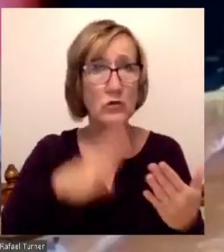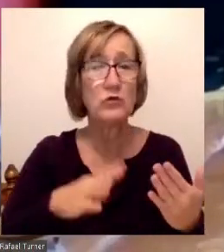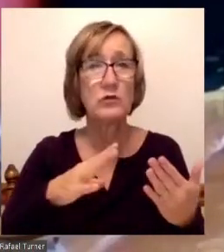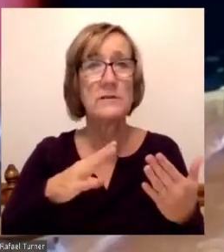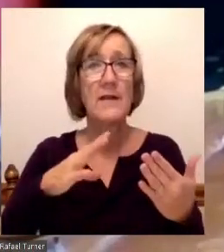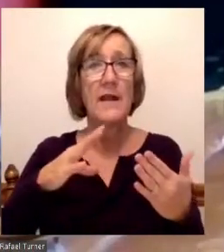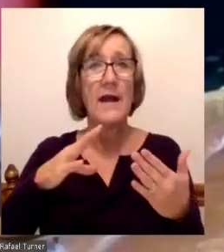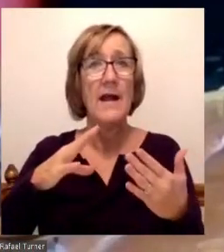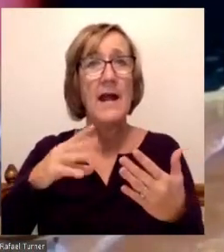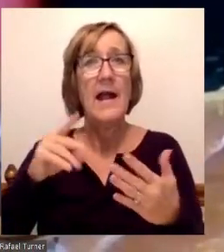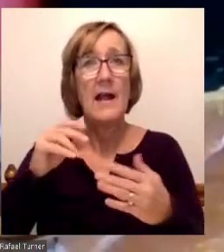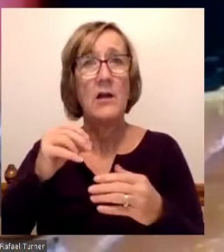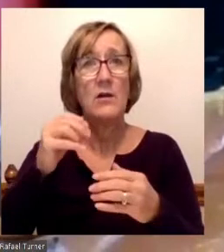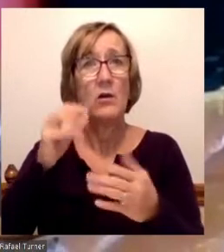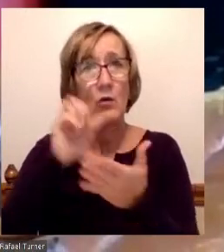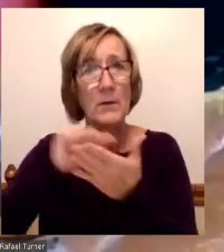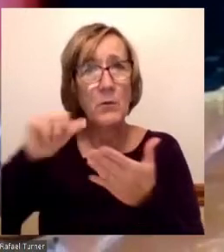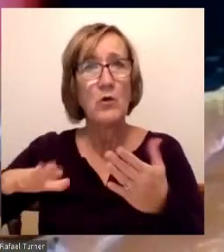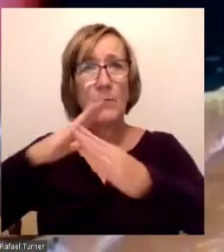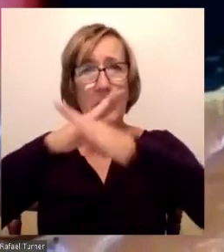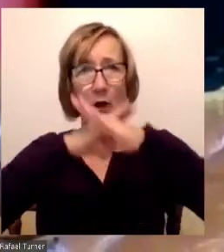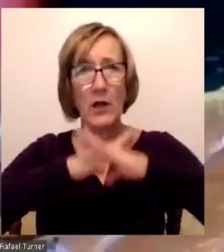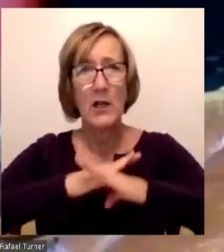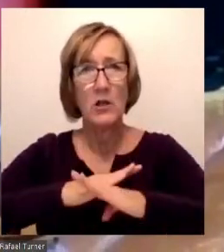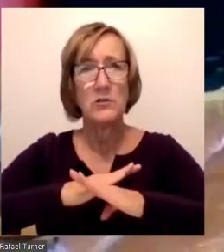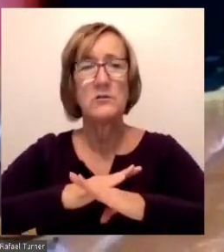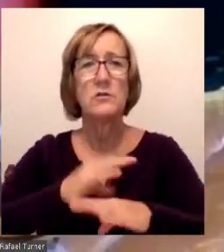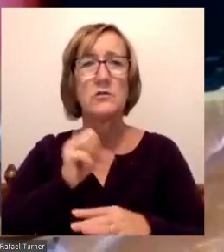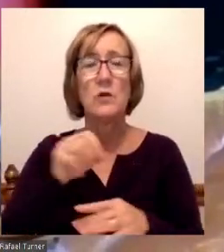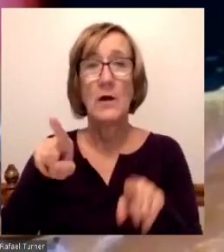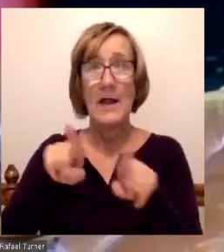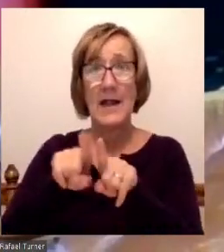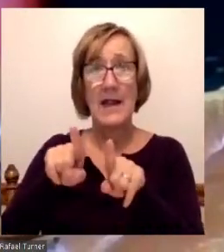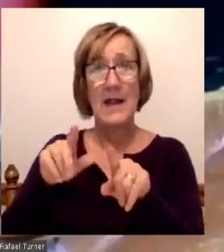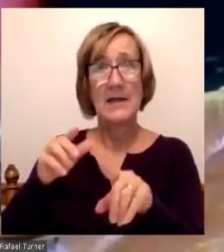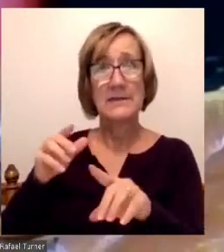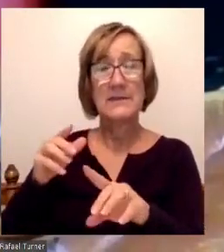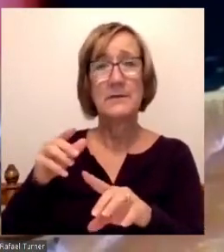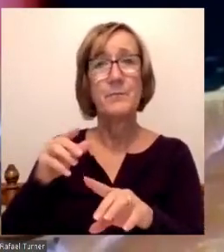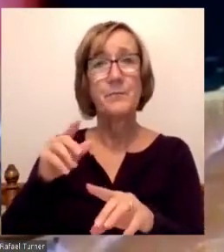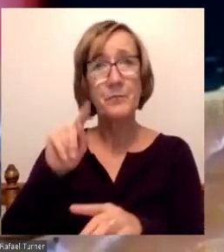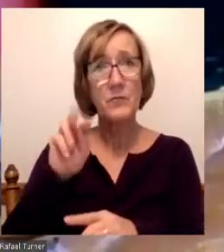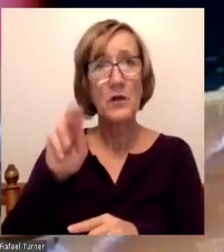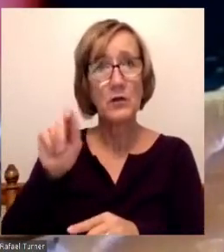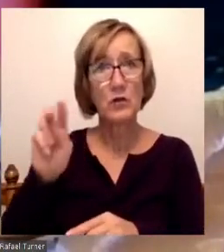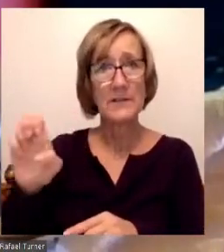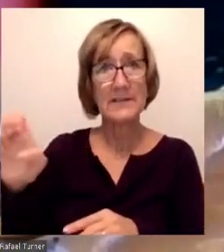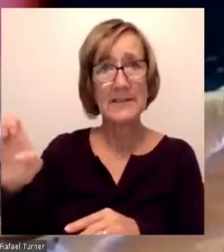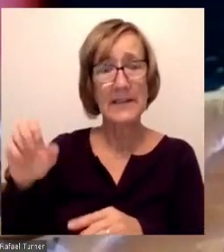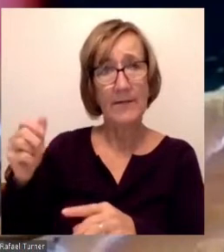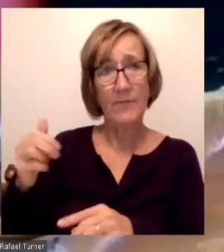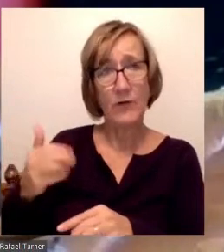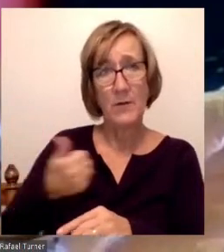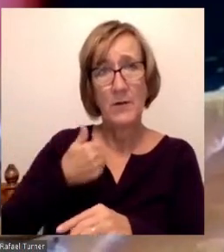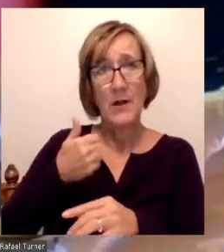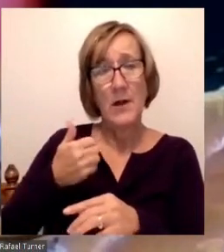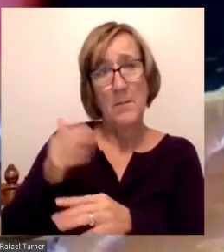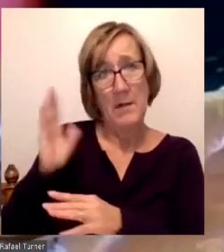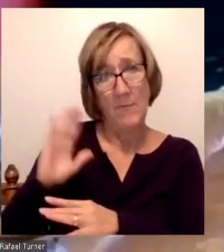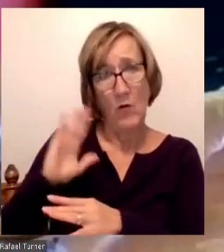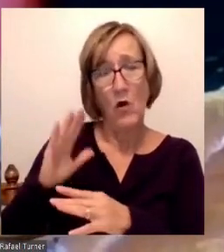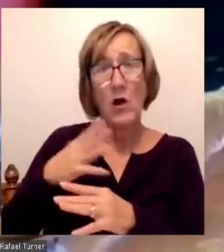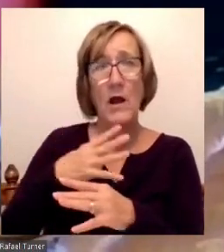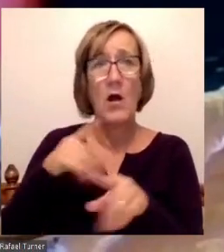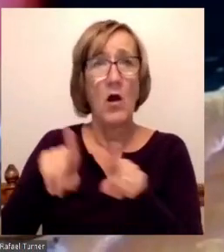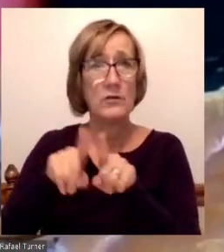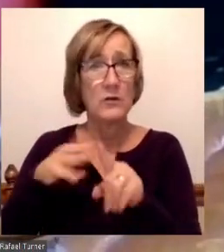completion. And so that will be, that has been my goal as a trustee previously. And that will continue to be my goal is to advocate for students and